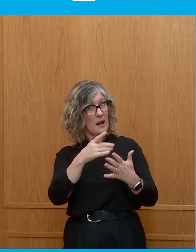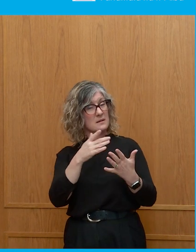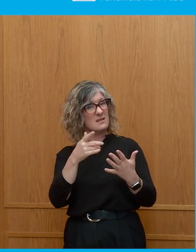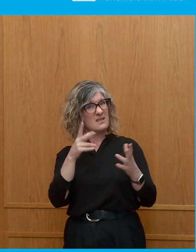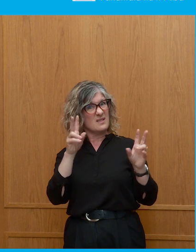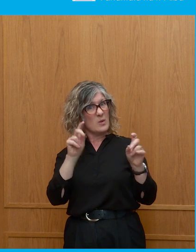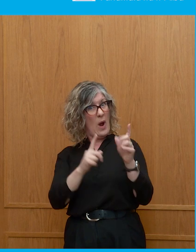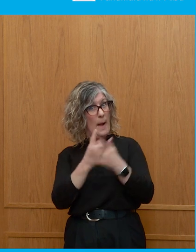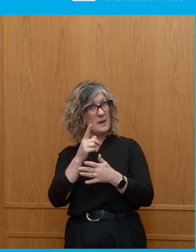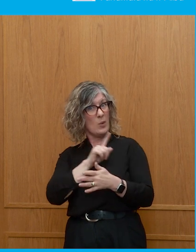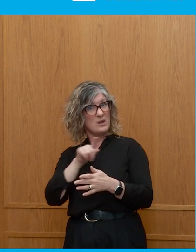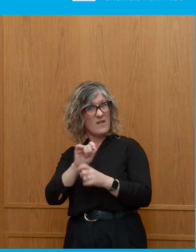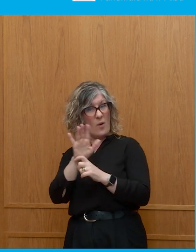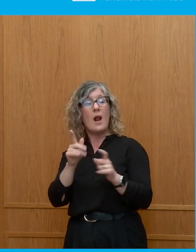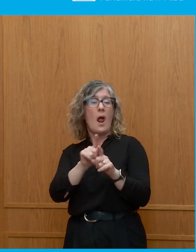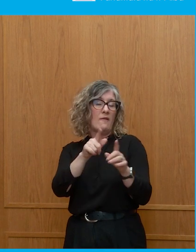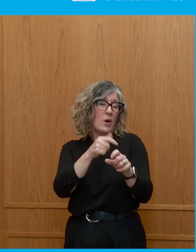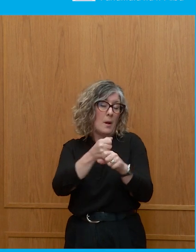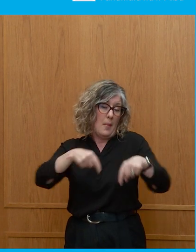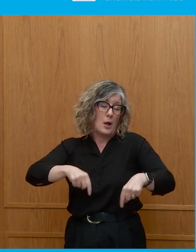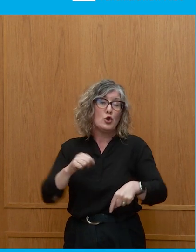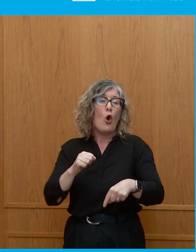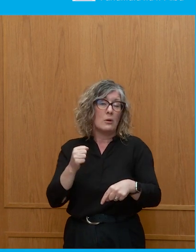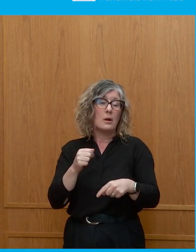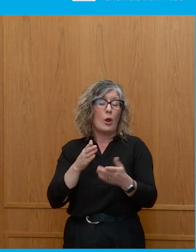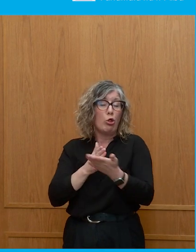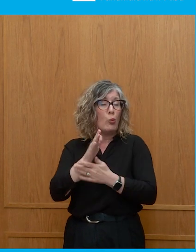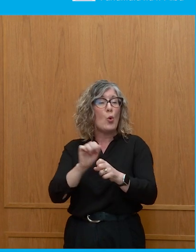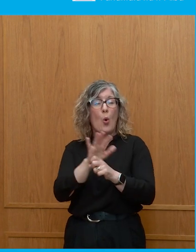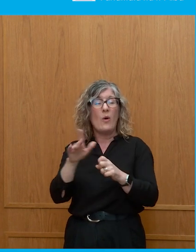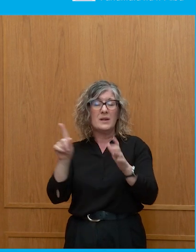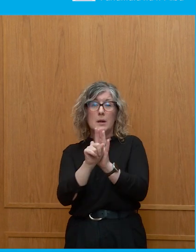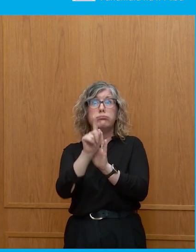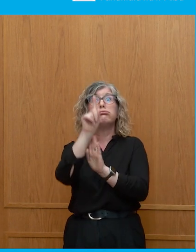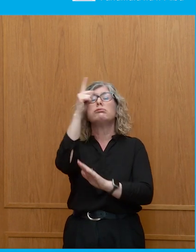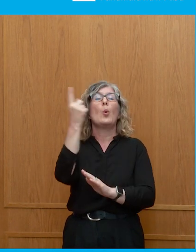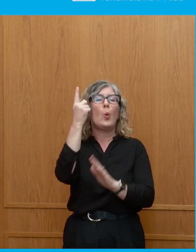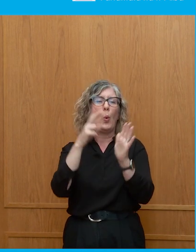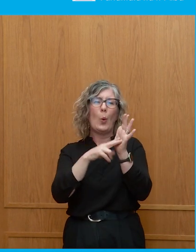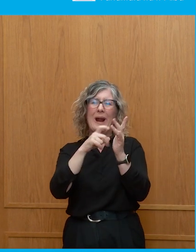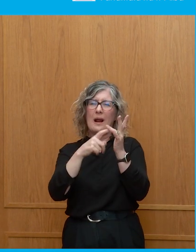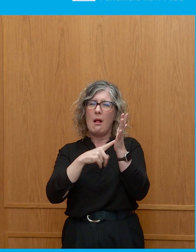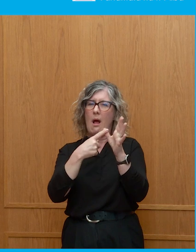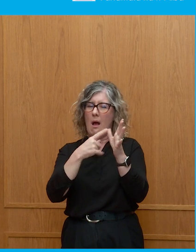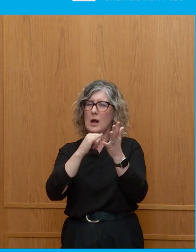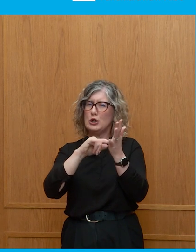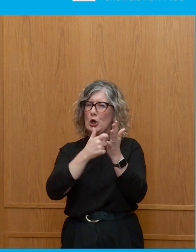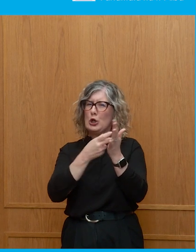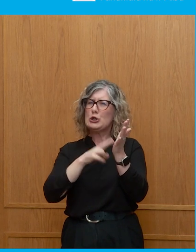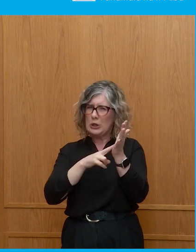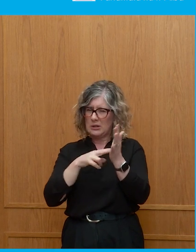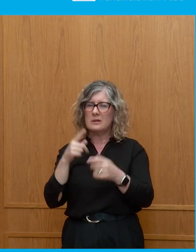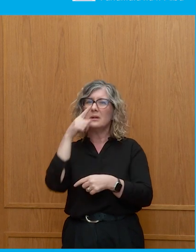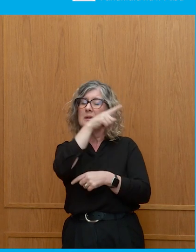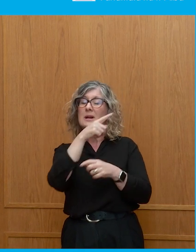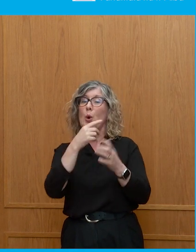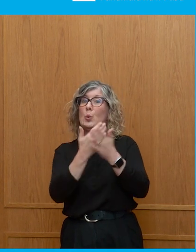only face people really saw was Nicola Sturgeon. In New Zealand, it was Jacinda and her. I – even